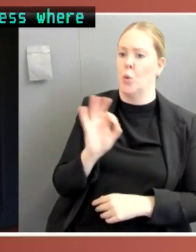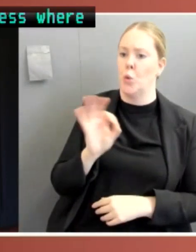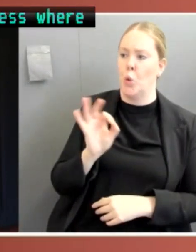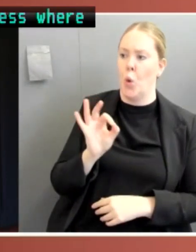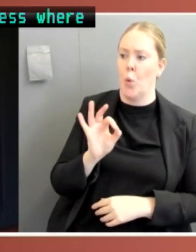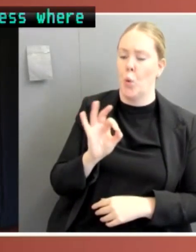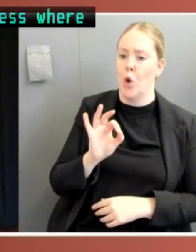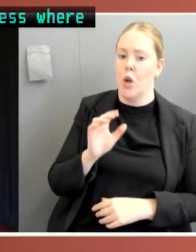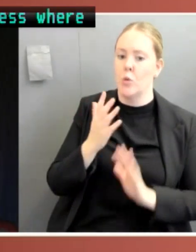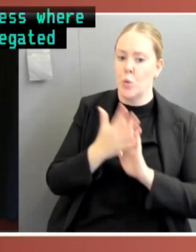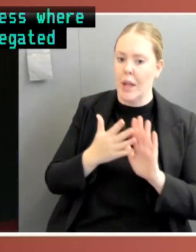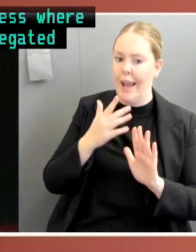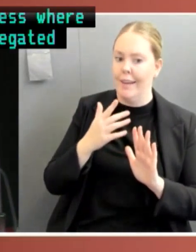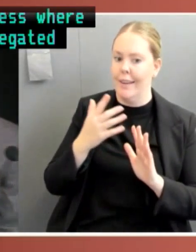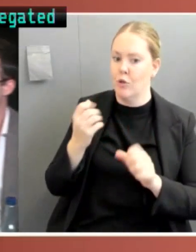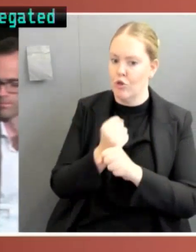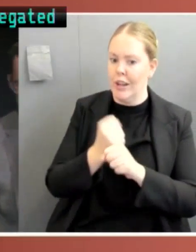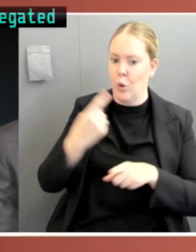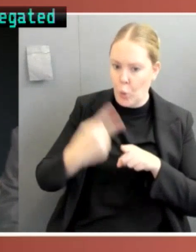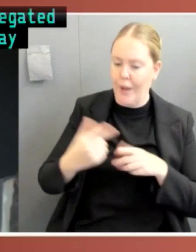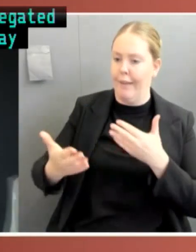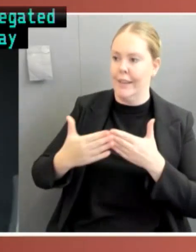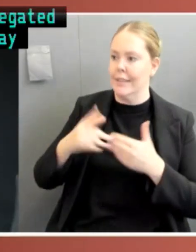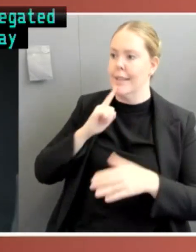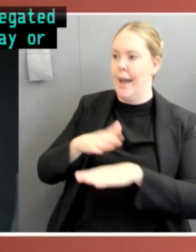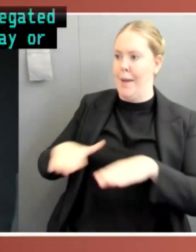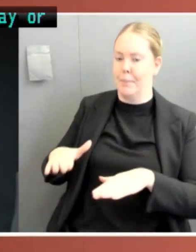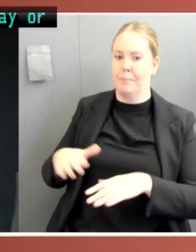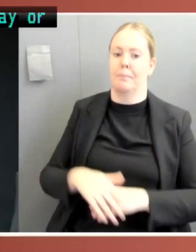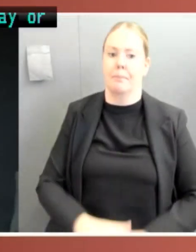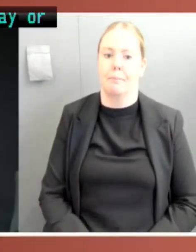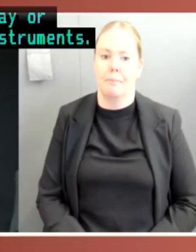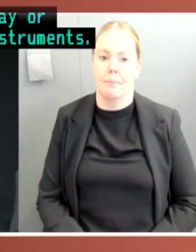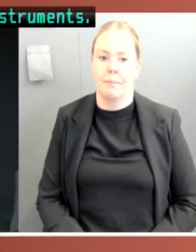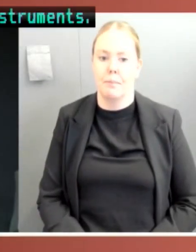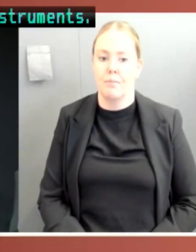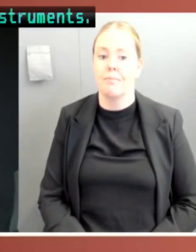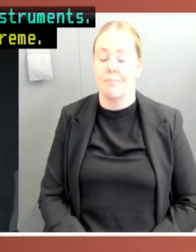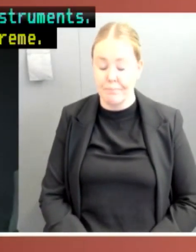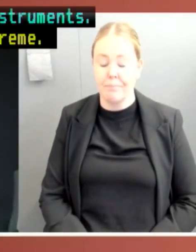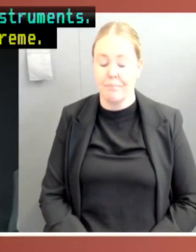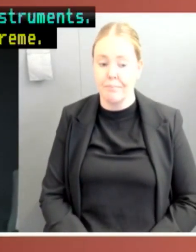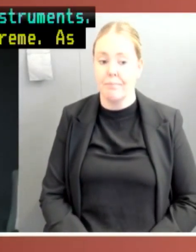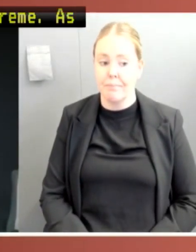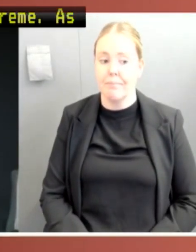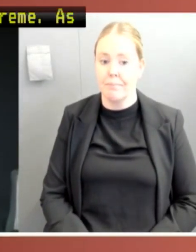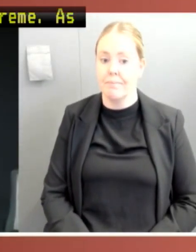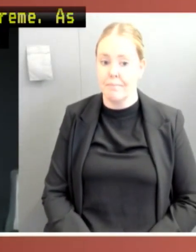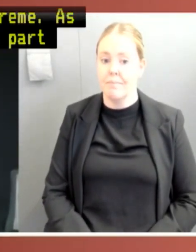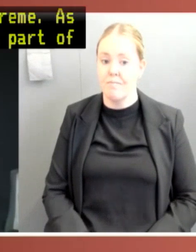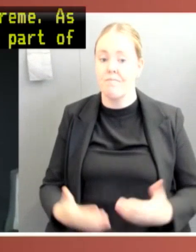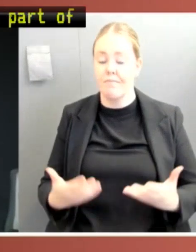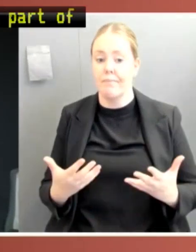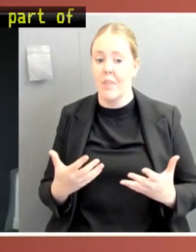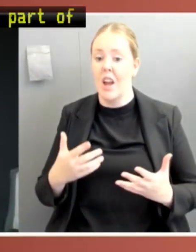And they were particularly extreme. So, I mean, as Harry indicated in his part of the talk, that the fact that they could prevent Australian citizens returning from India